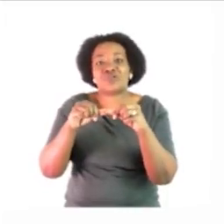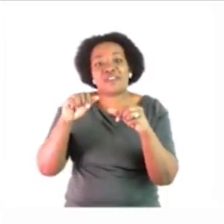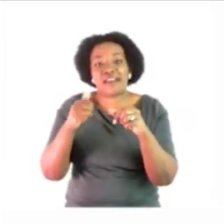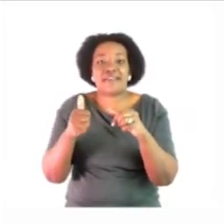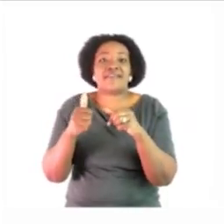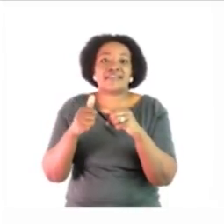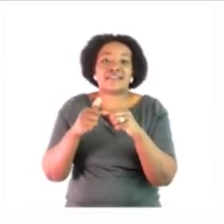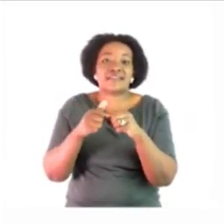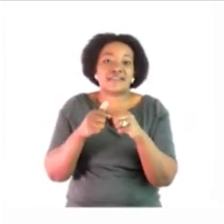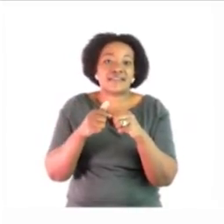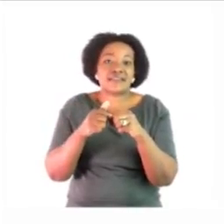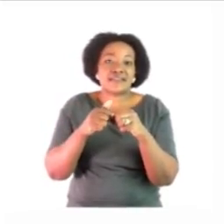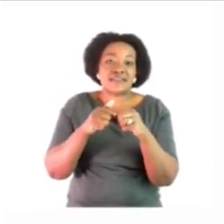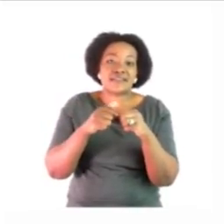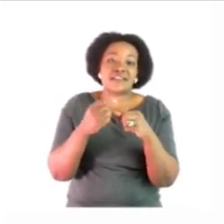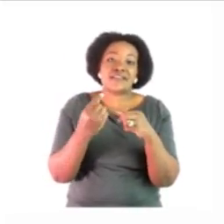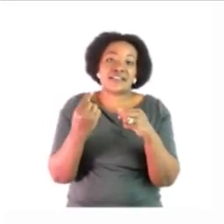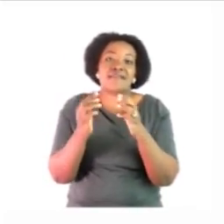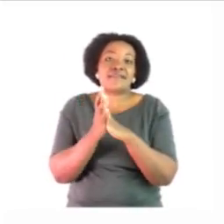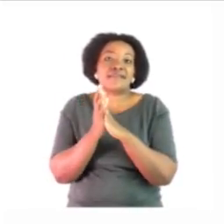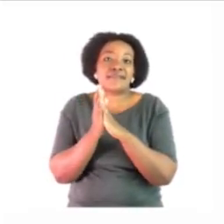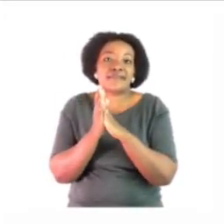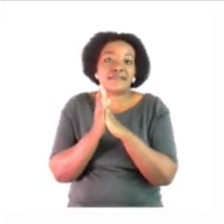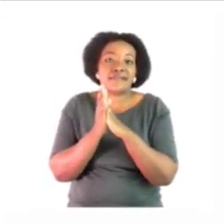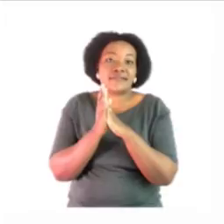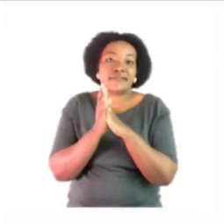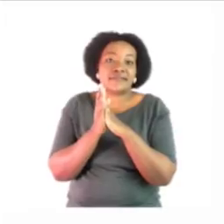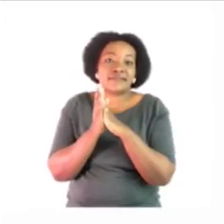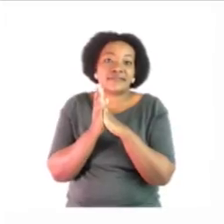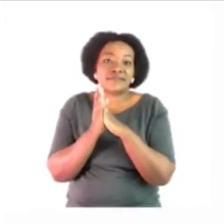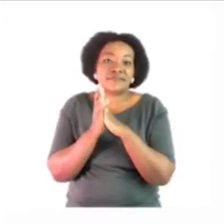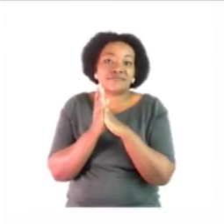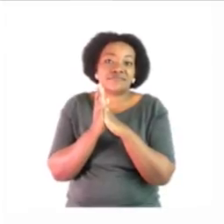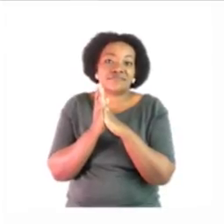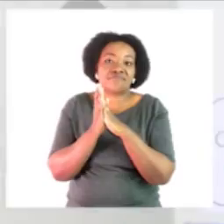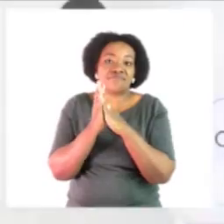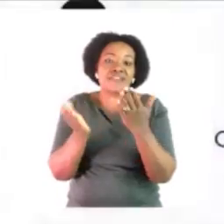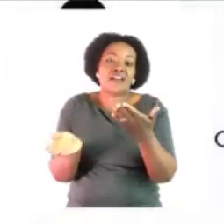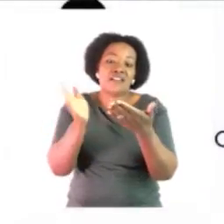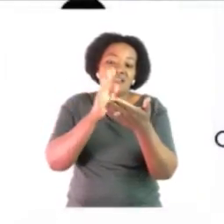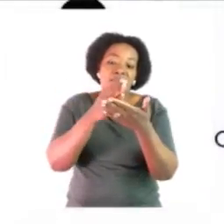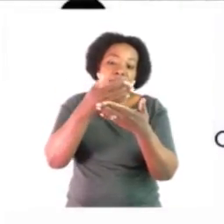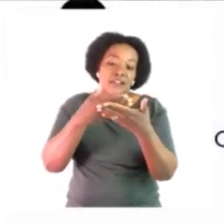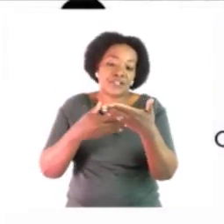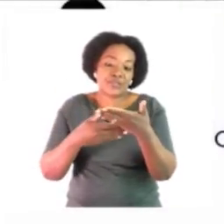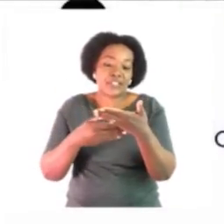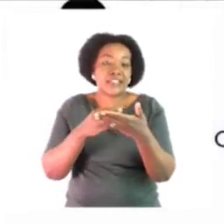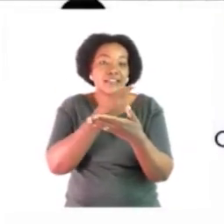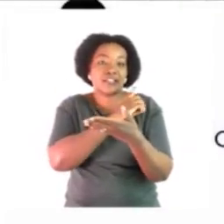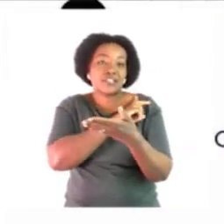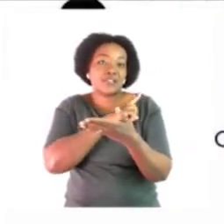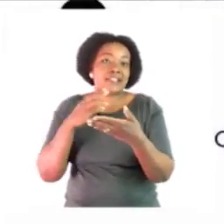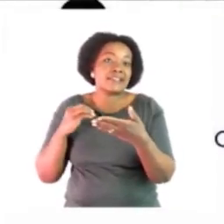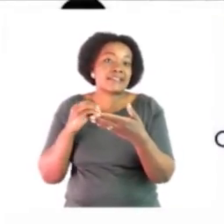other sounds you find the words for those sounds turn back to page 26 let us